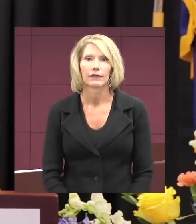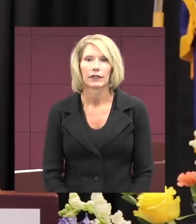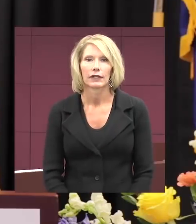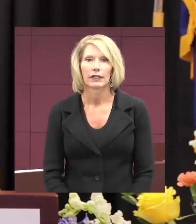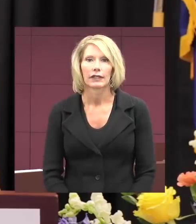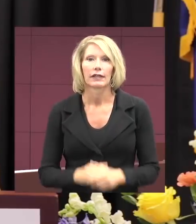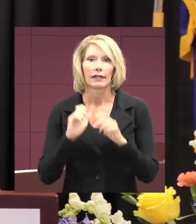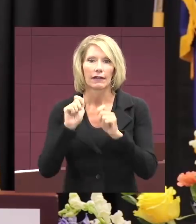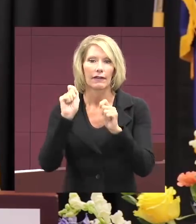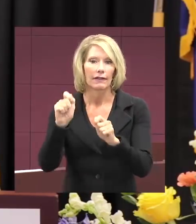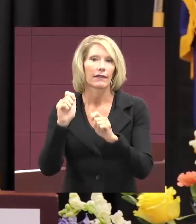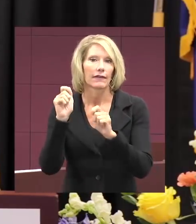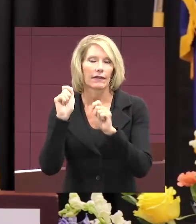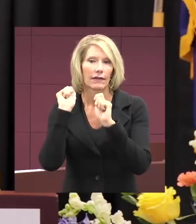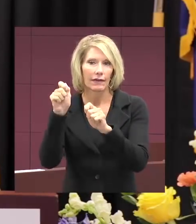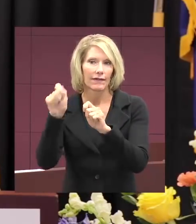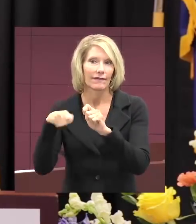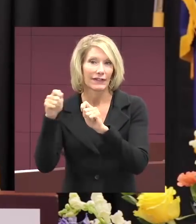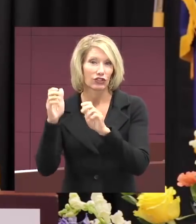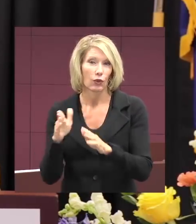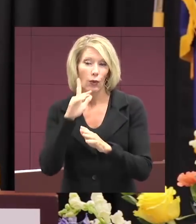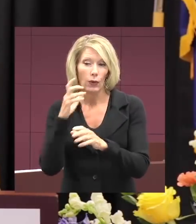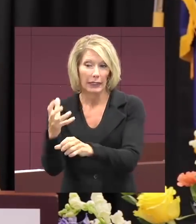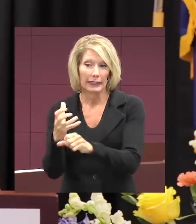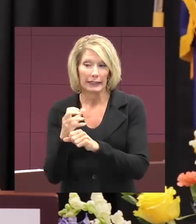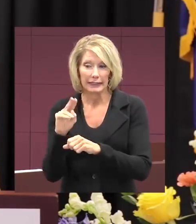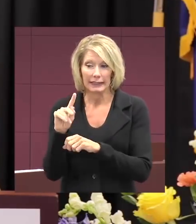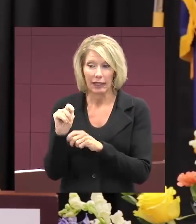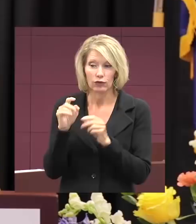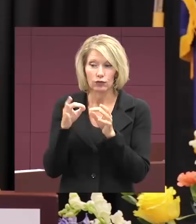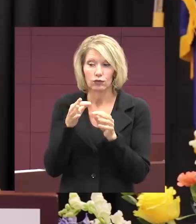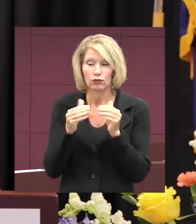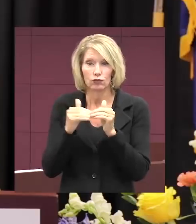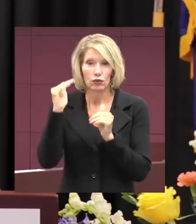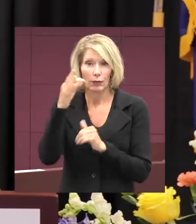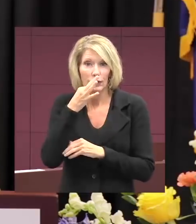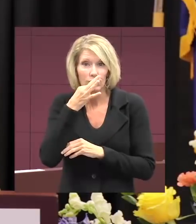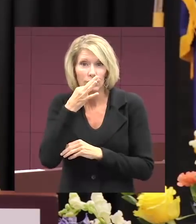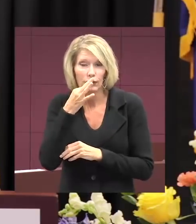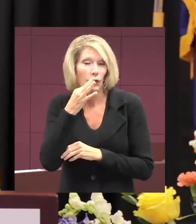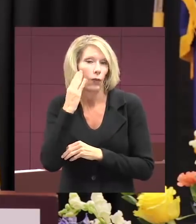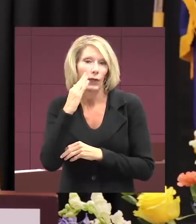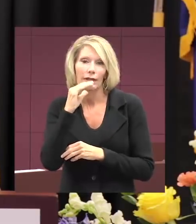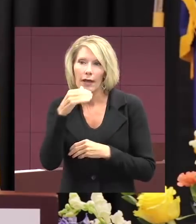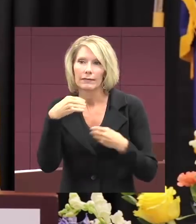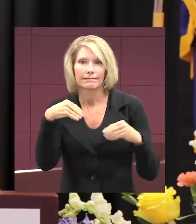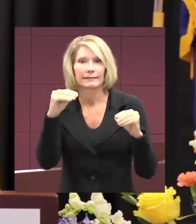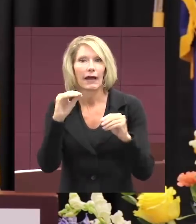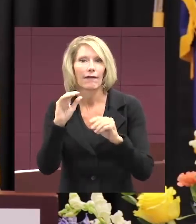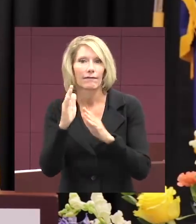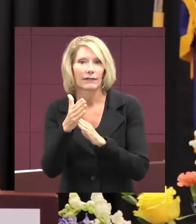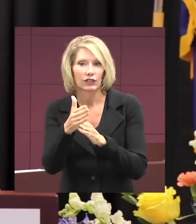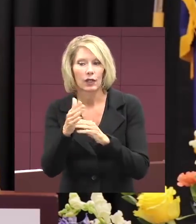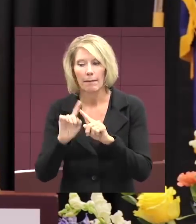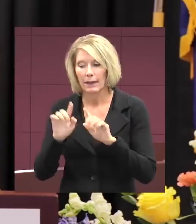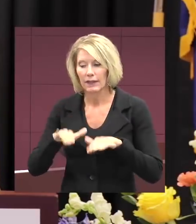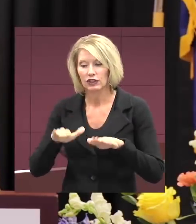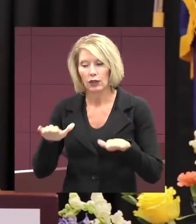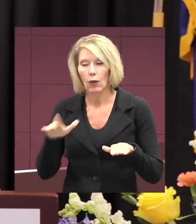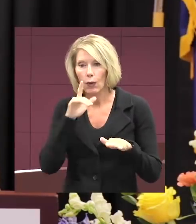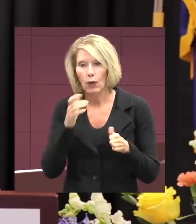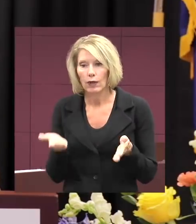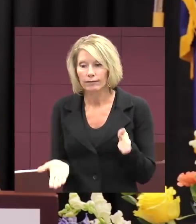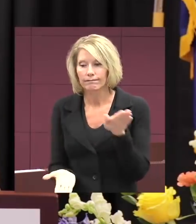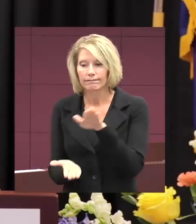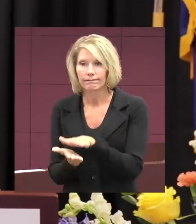fisher who draws his net too soon won't have any fish to sell. The child who shuts his